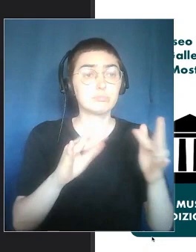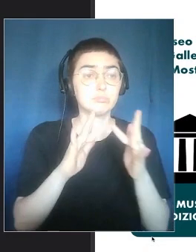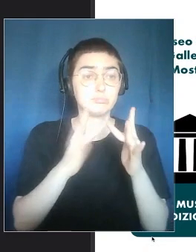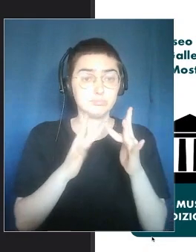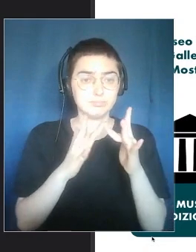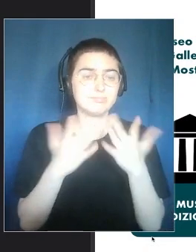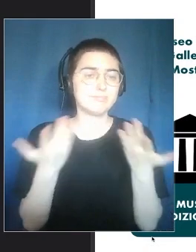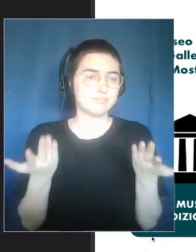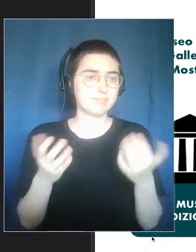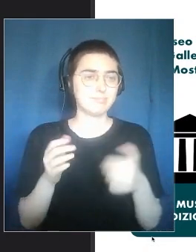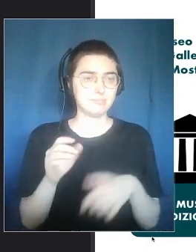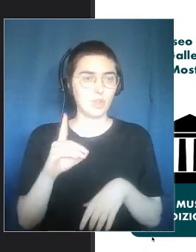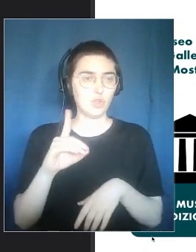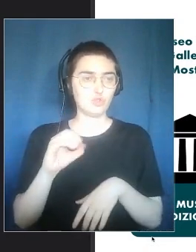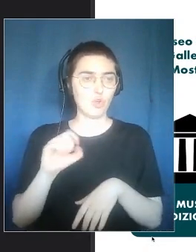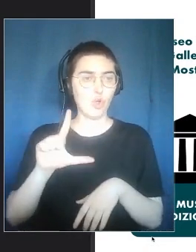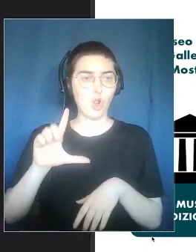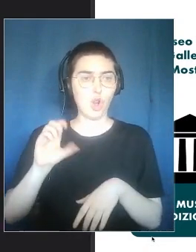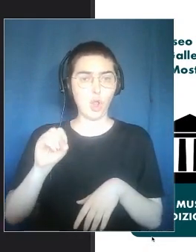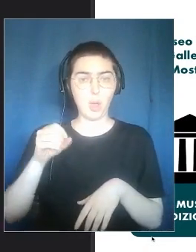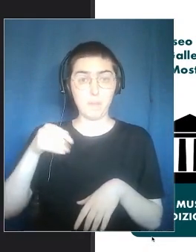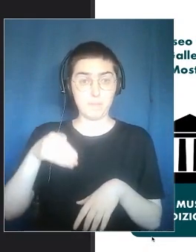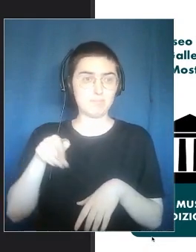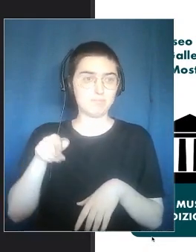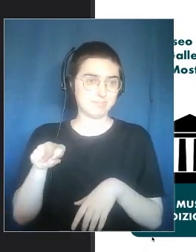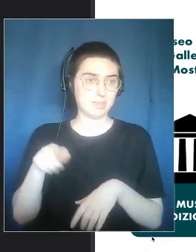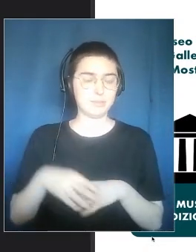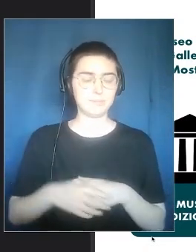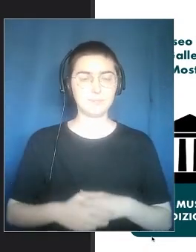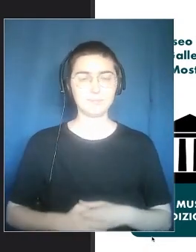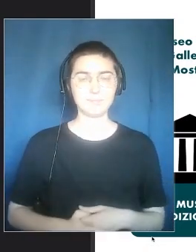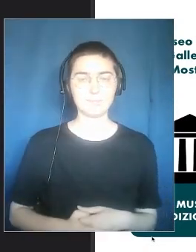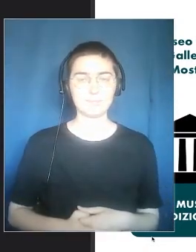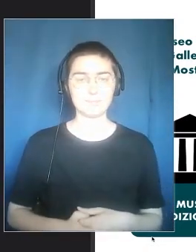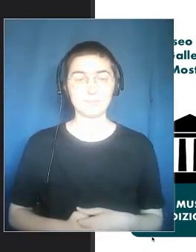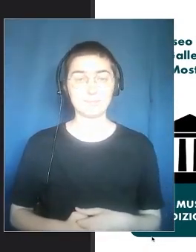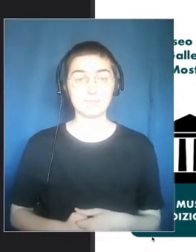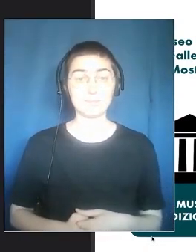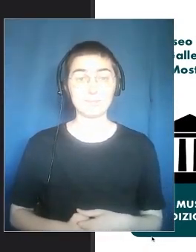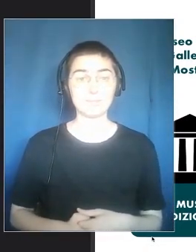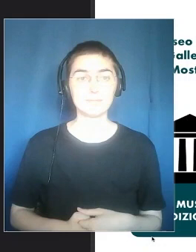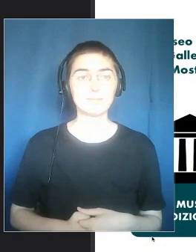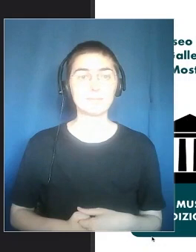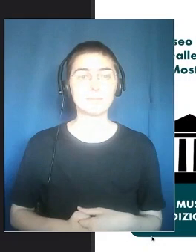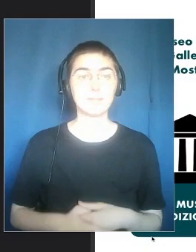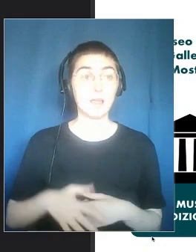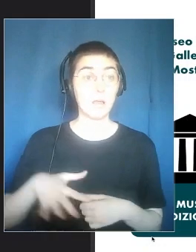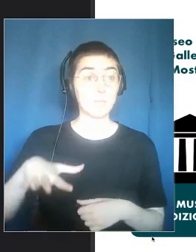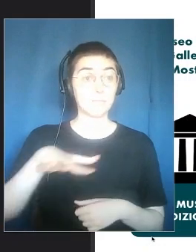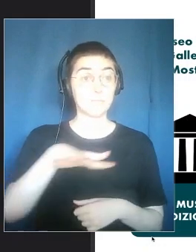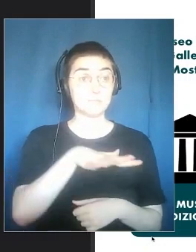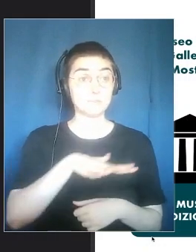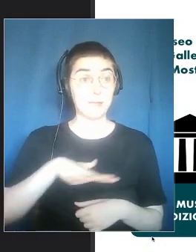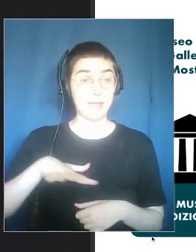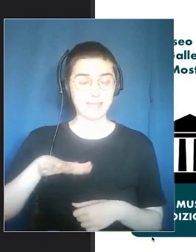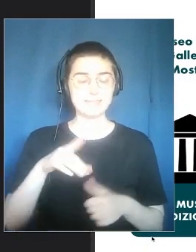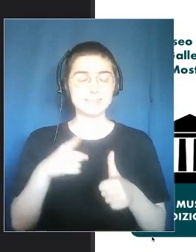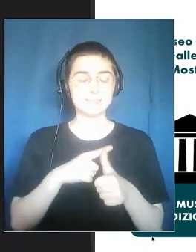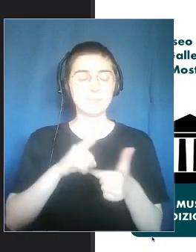But that moves in a digital space. Which is what we did in our experience. Also,